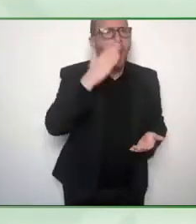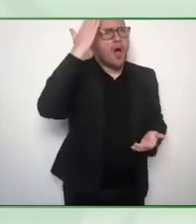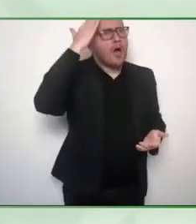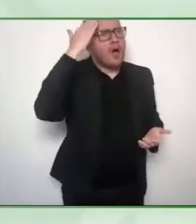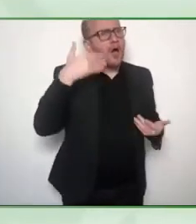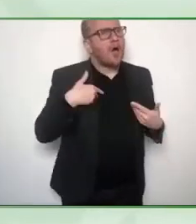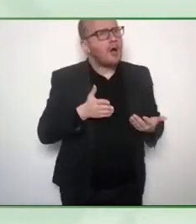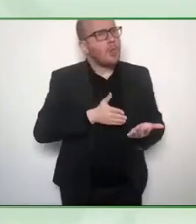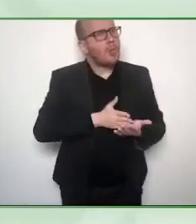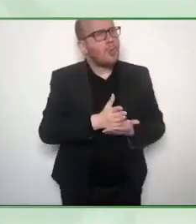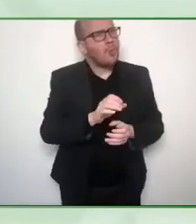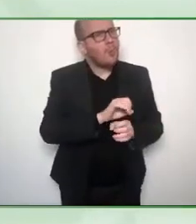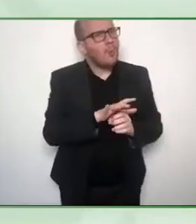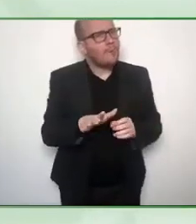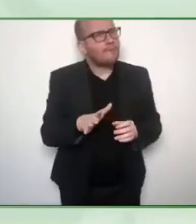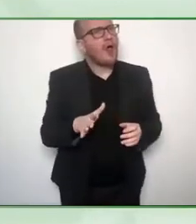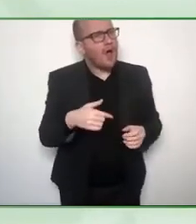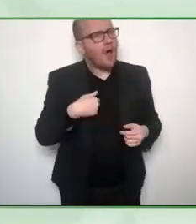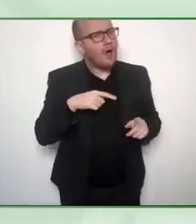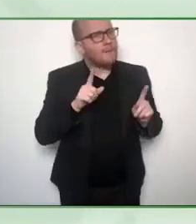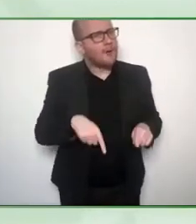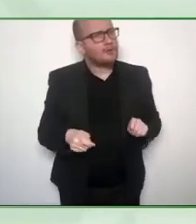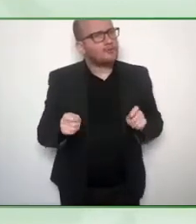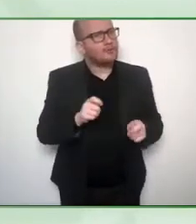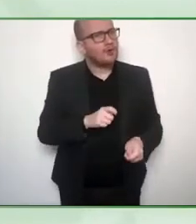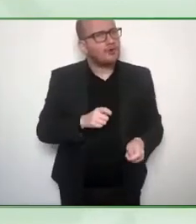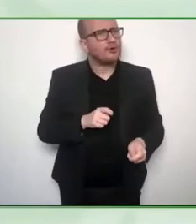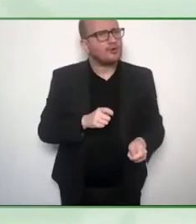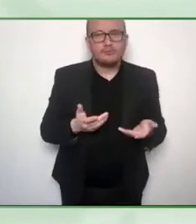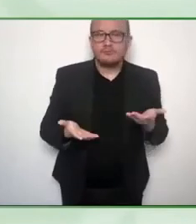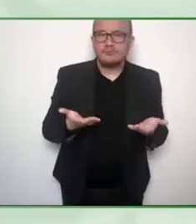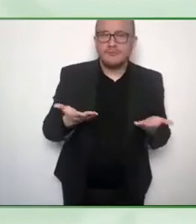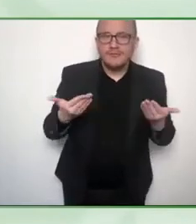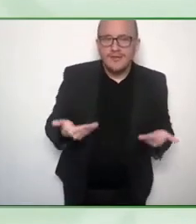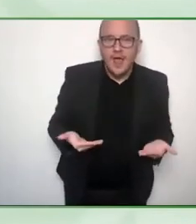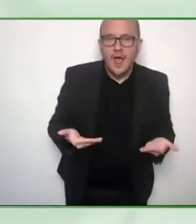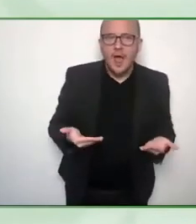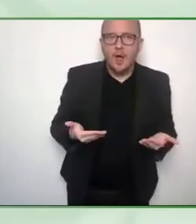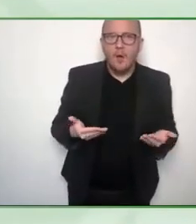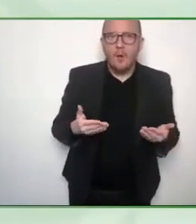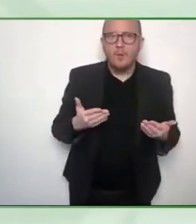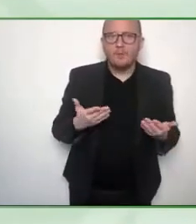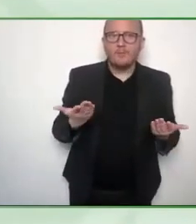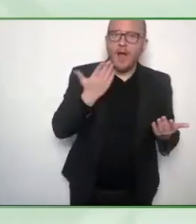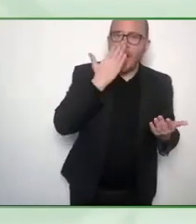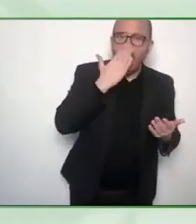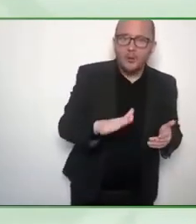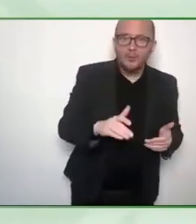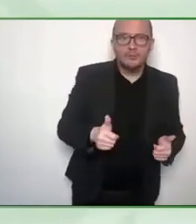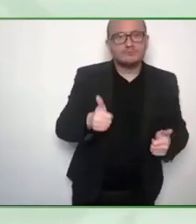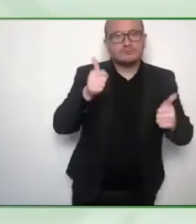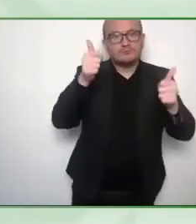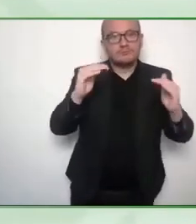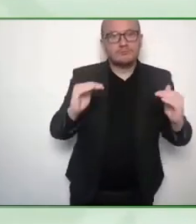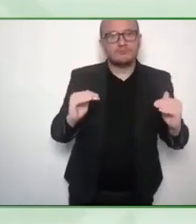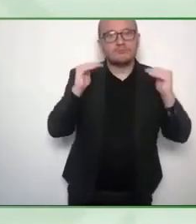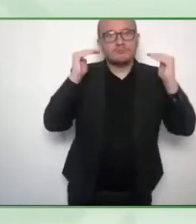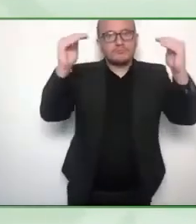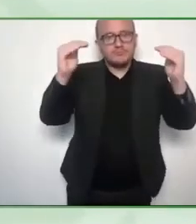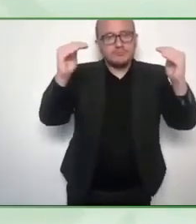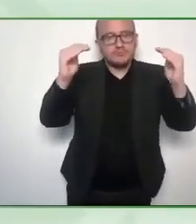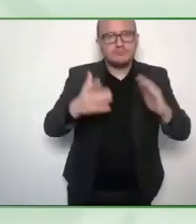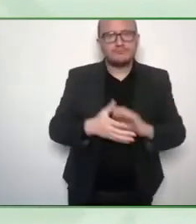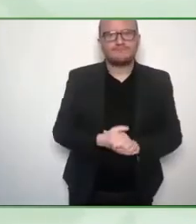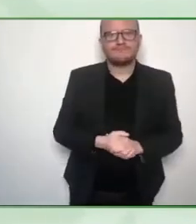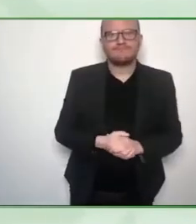I think somewhere in between the tourism industry is lying in between desperation for business because they have been